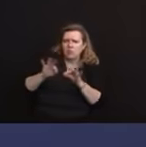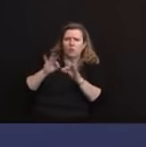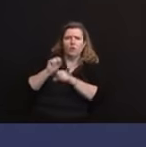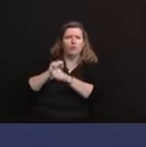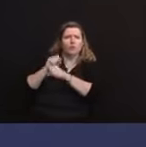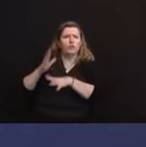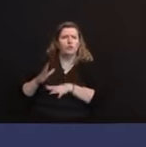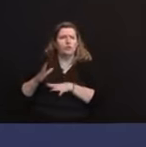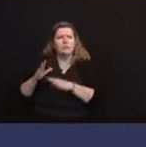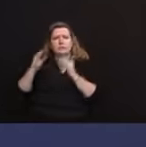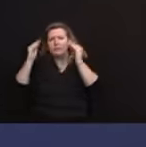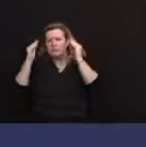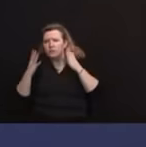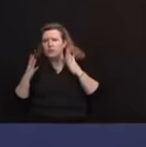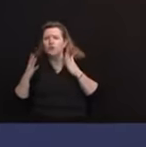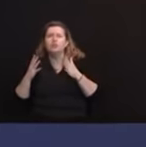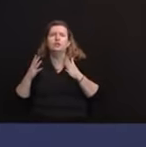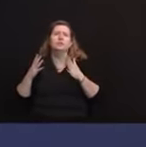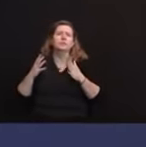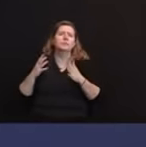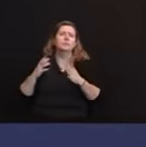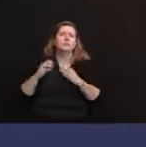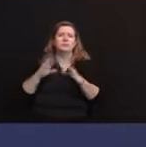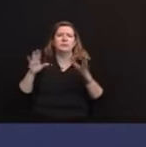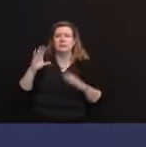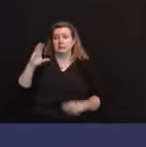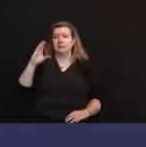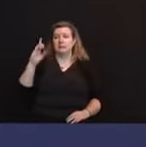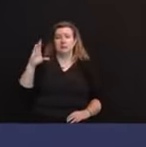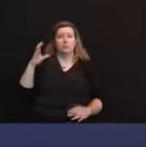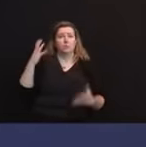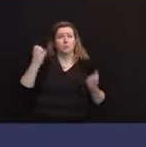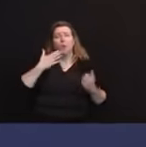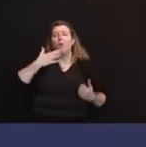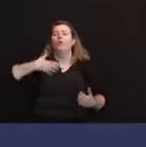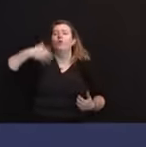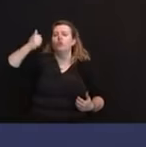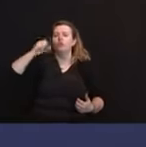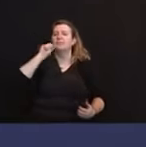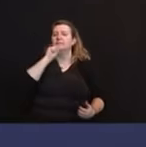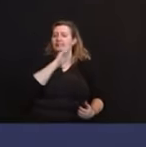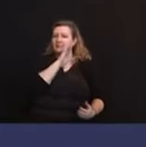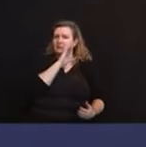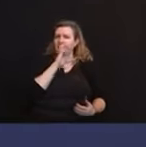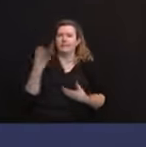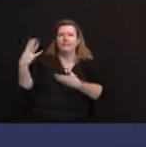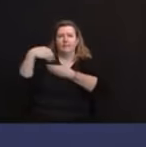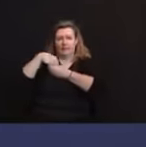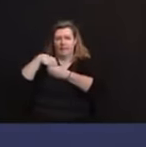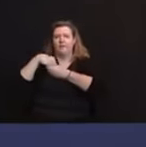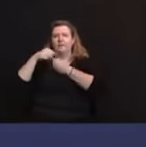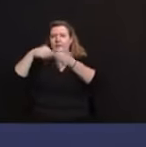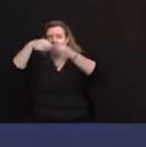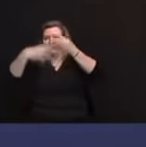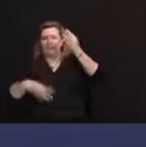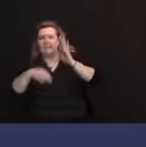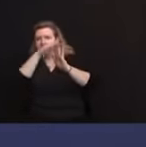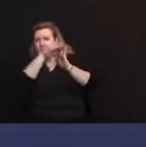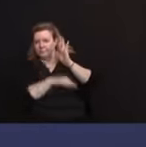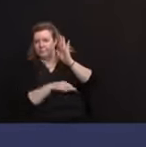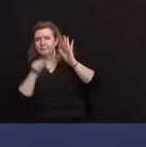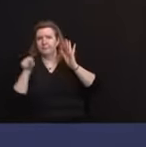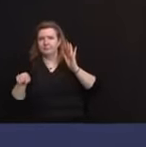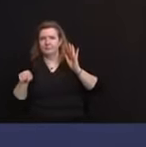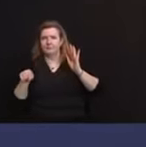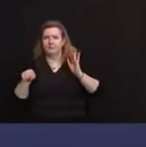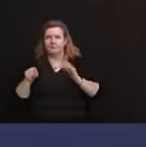this morning. Clearly, the CDC wants older Americans to be on that list. That is a work in progress. Merry Christmas if I don't see you. Brent.